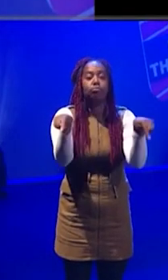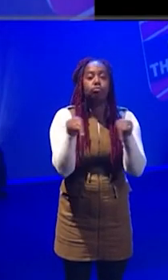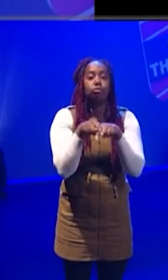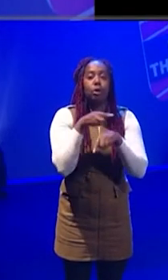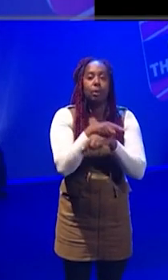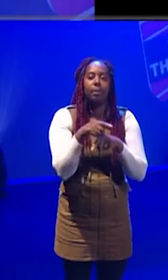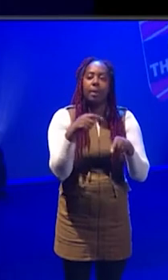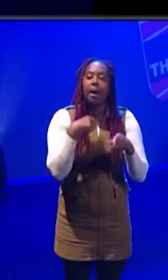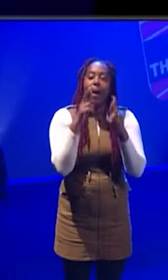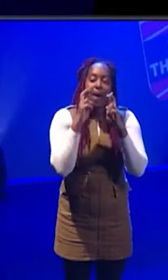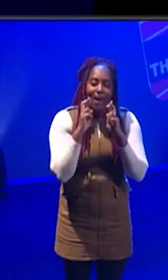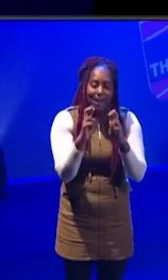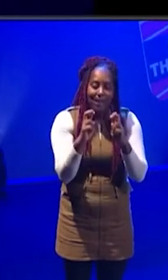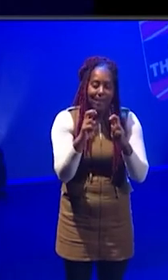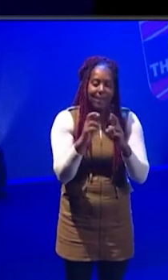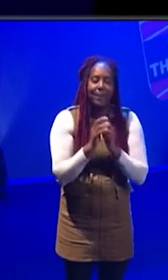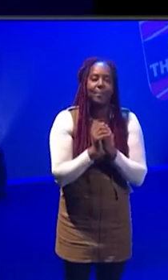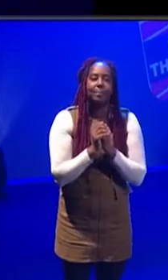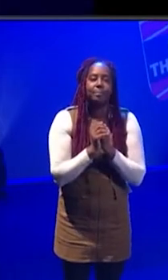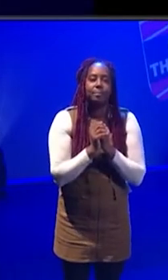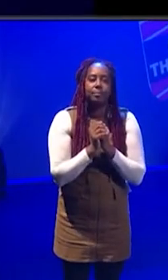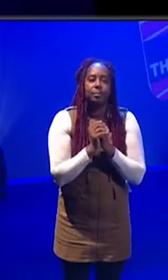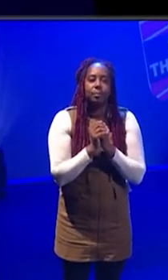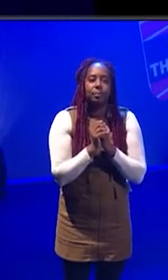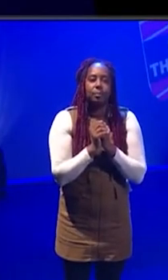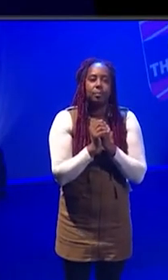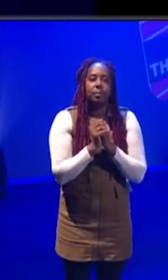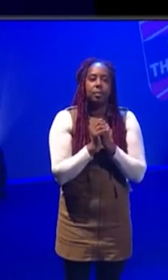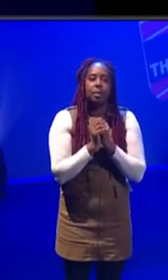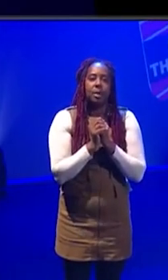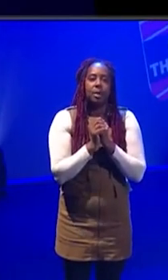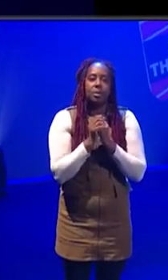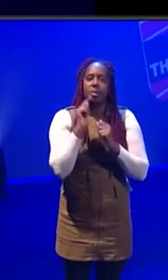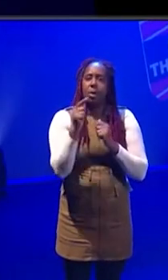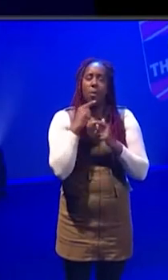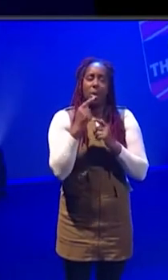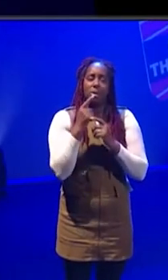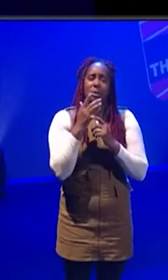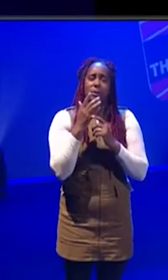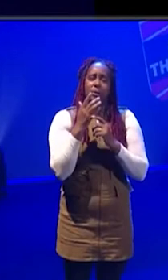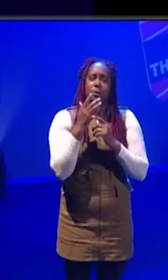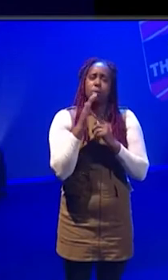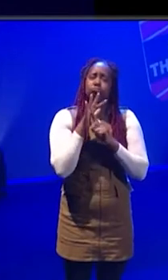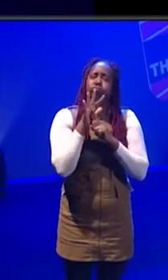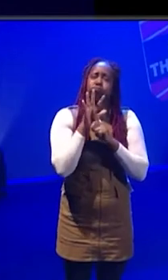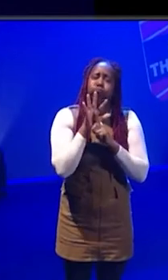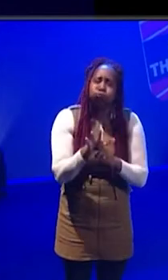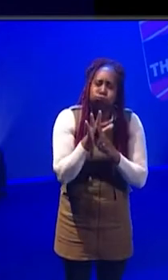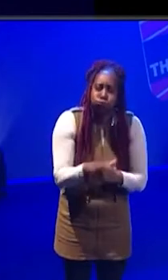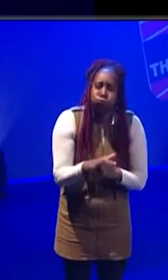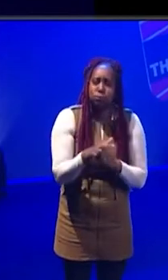just hope that whilst the industry is under so much pressure financially, emotionally,